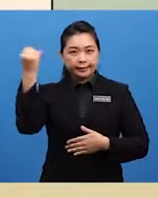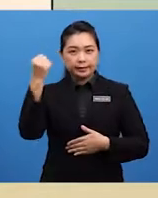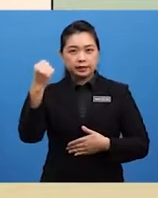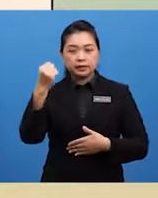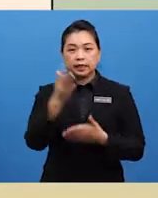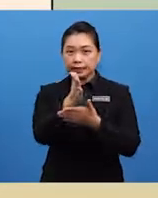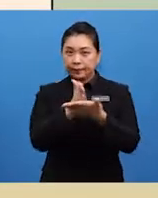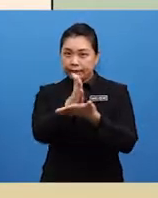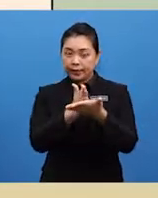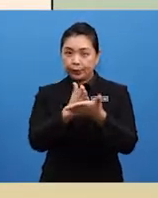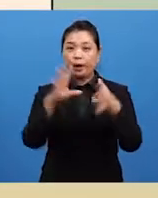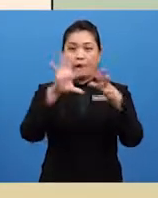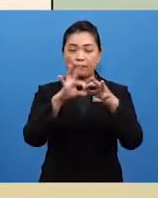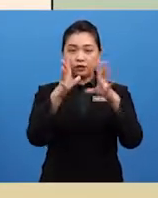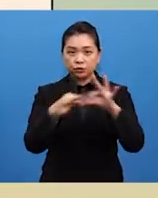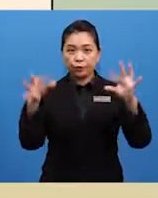of the story.